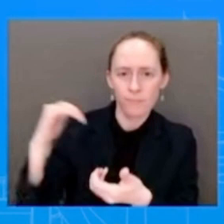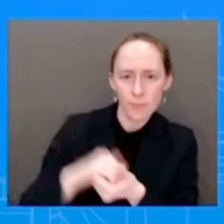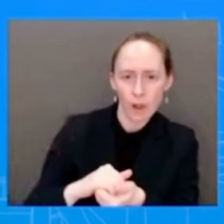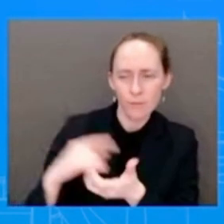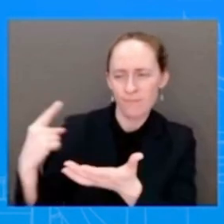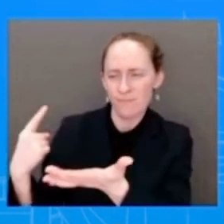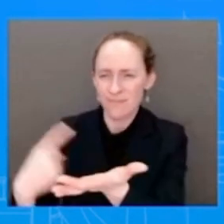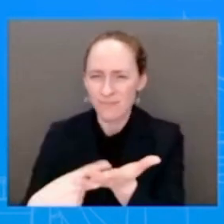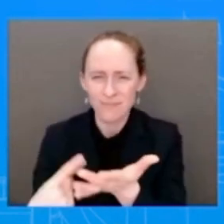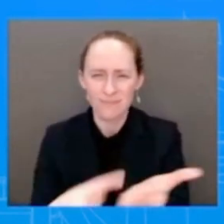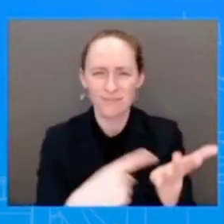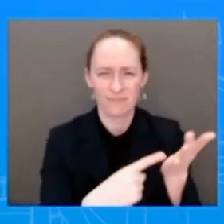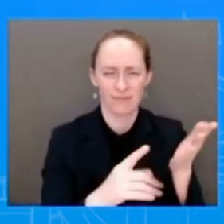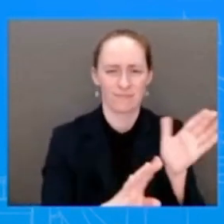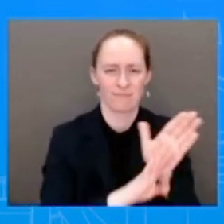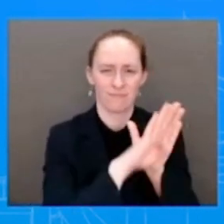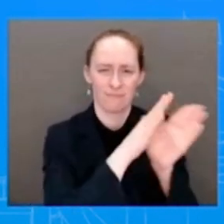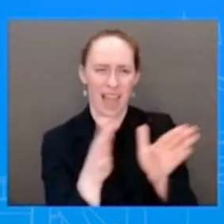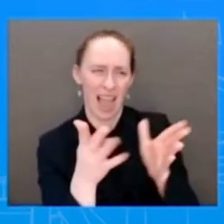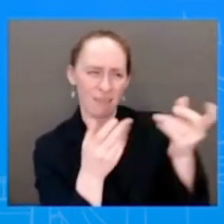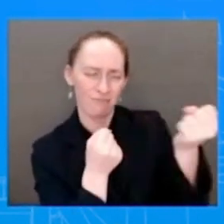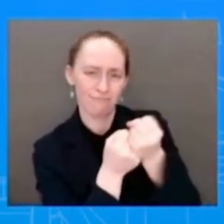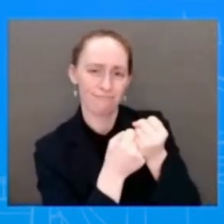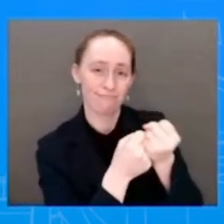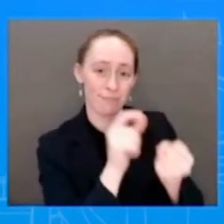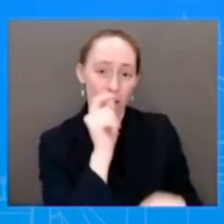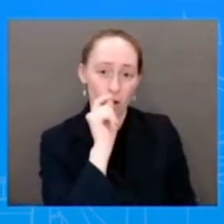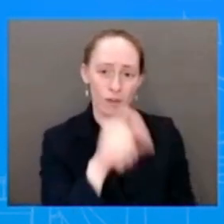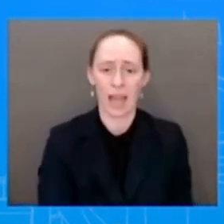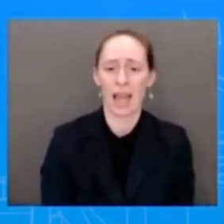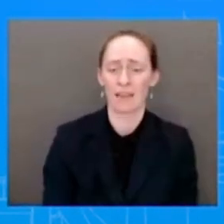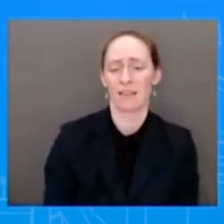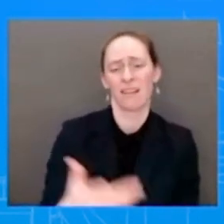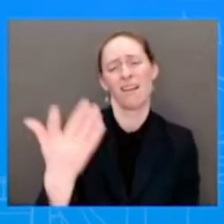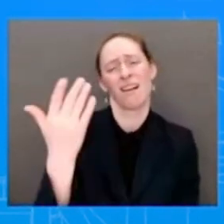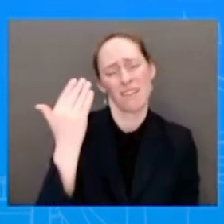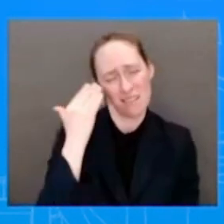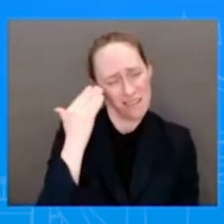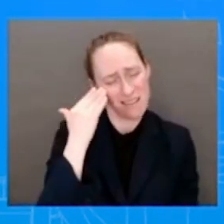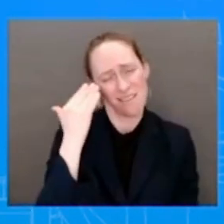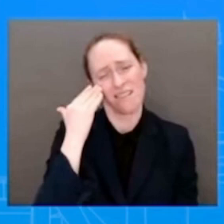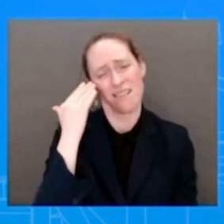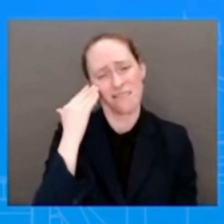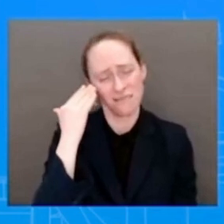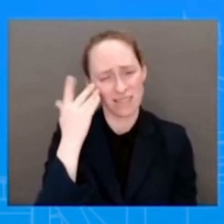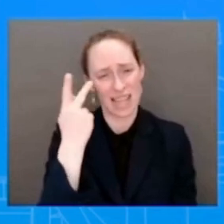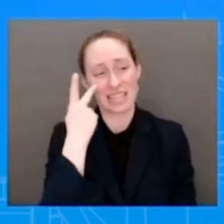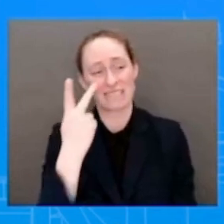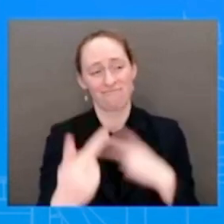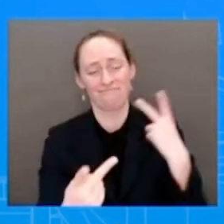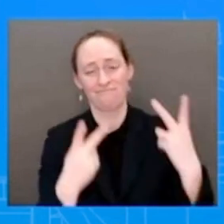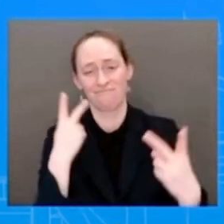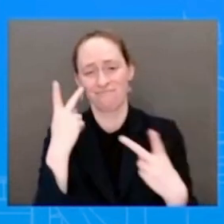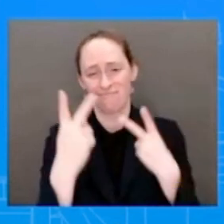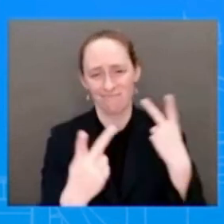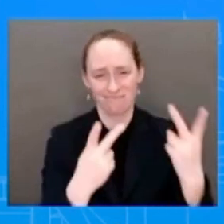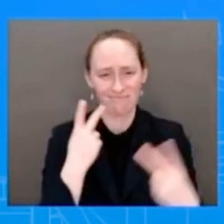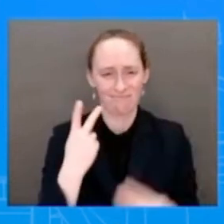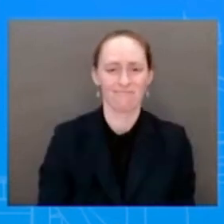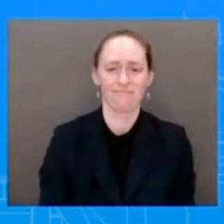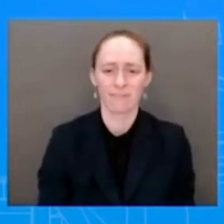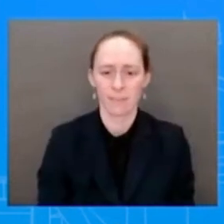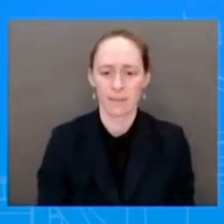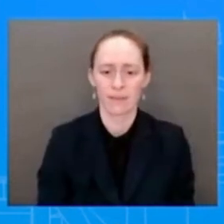we're seeing what's happening. You all are reporting on it very courageously in what's happening in Ukraine, and we are going to